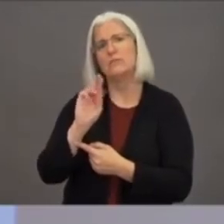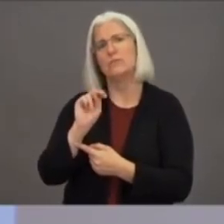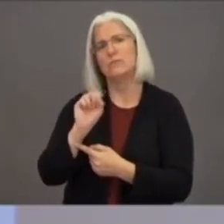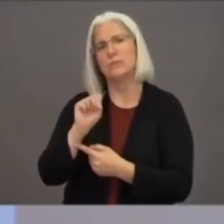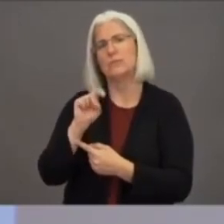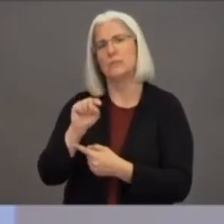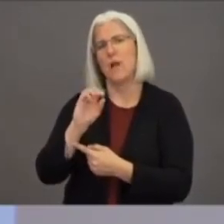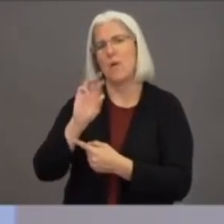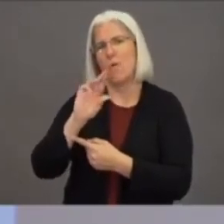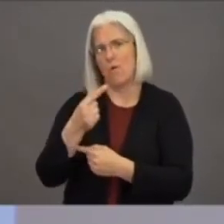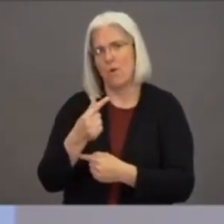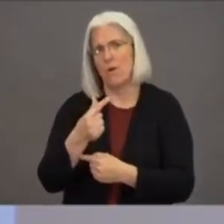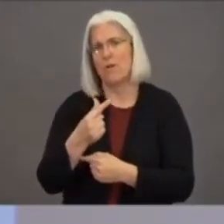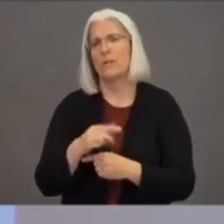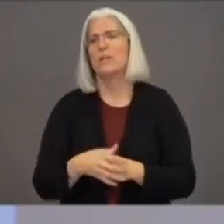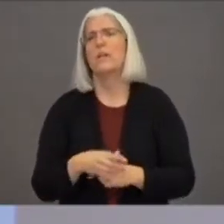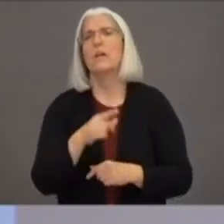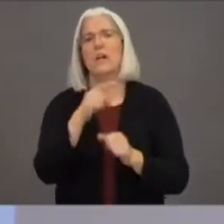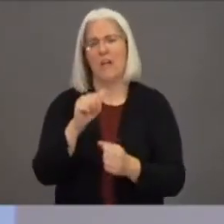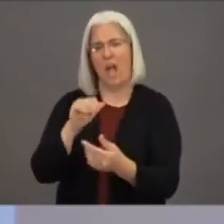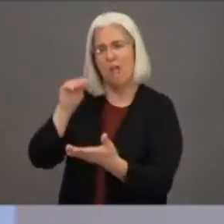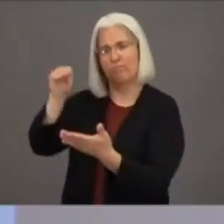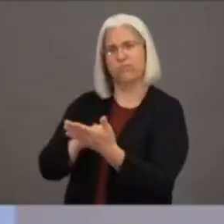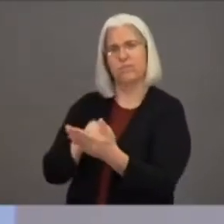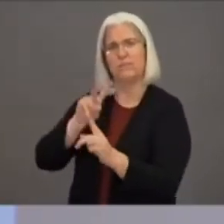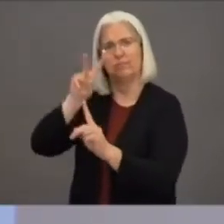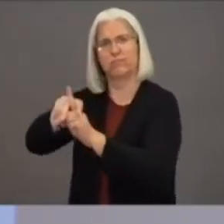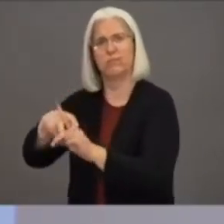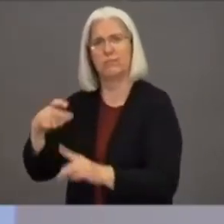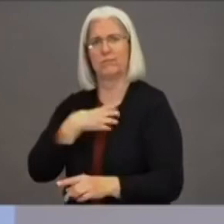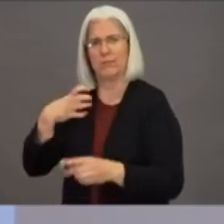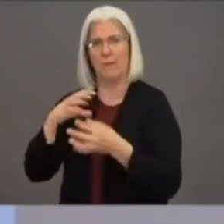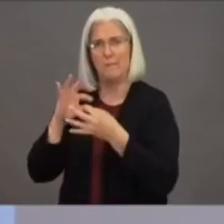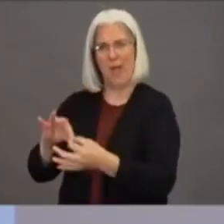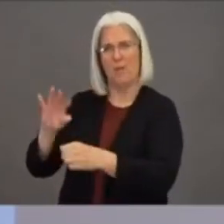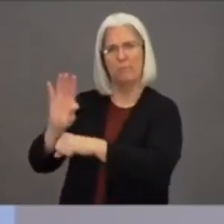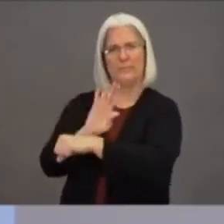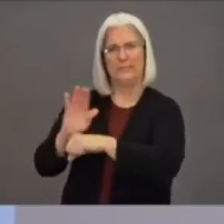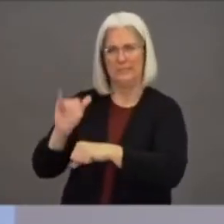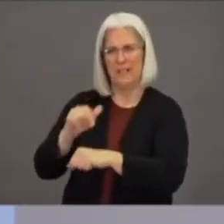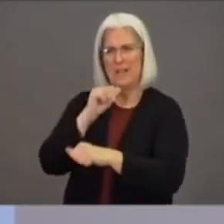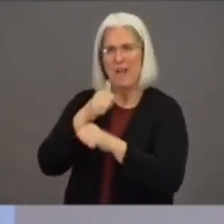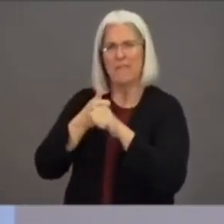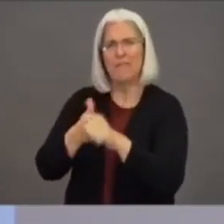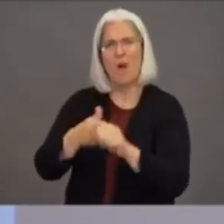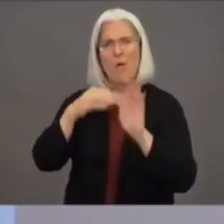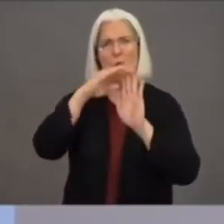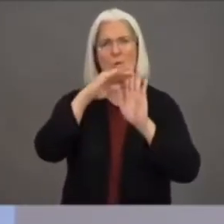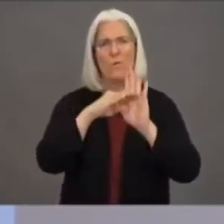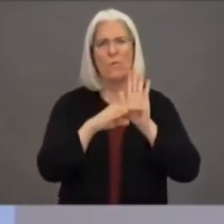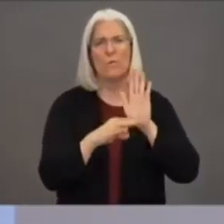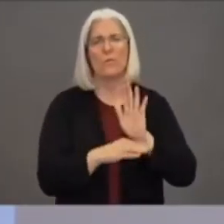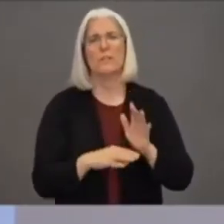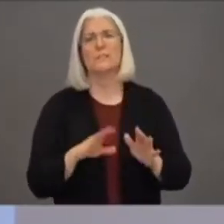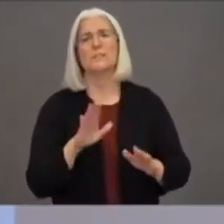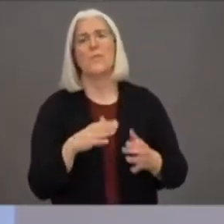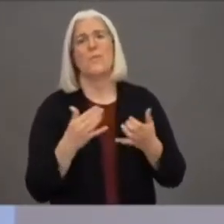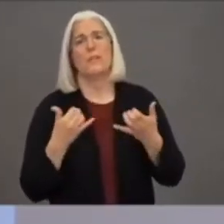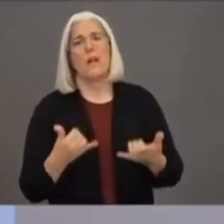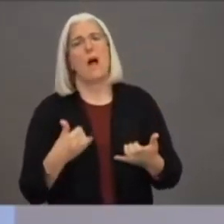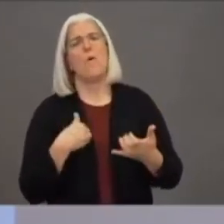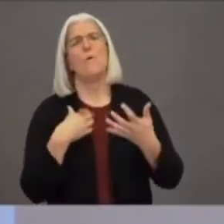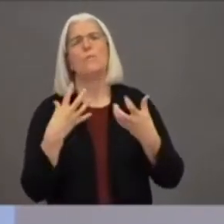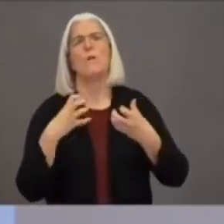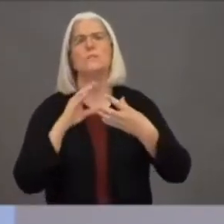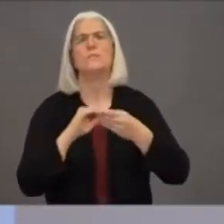here and the media coverage that we've been doing about around Black Friday is your education component to Black Friday. During